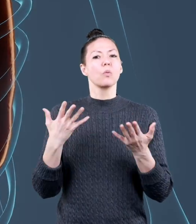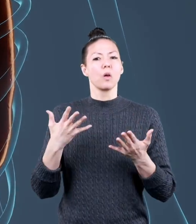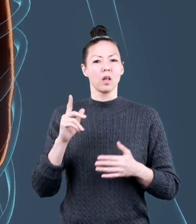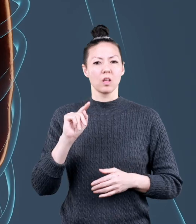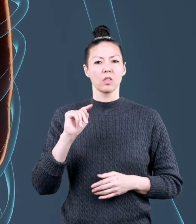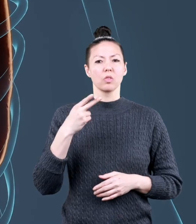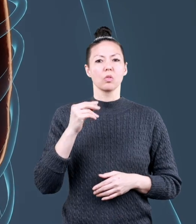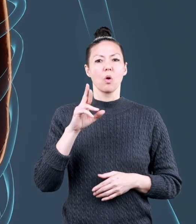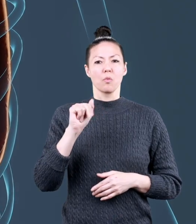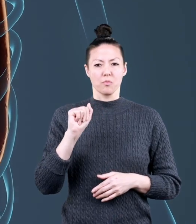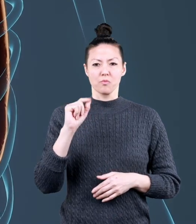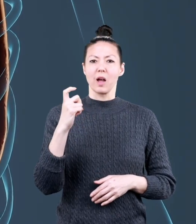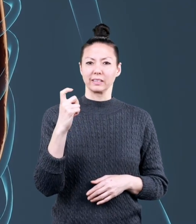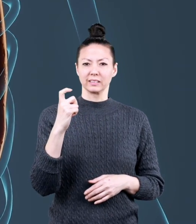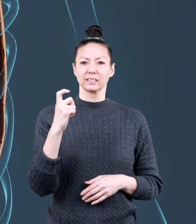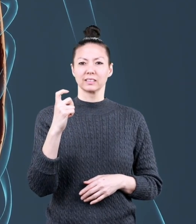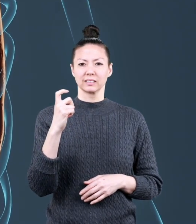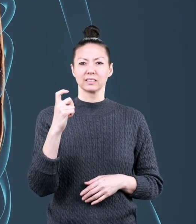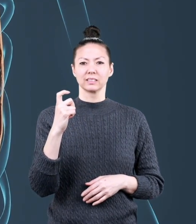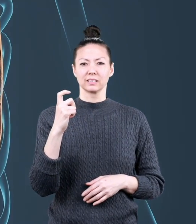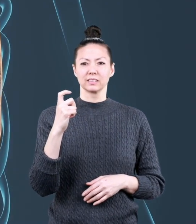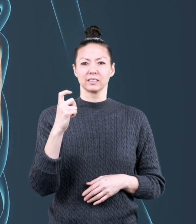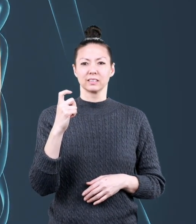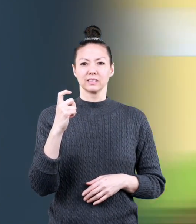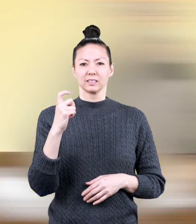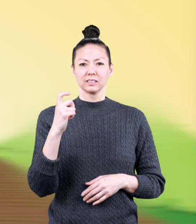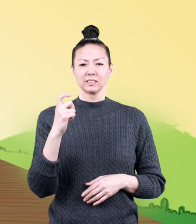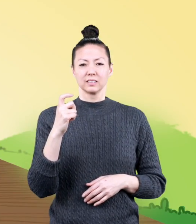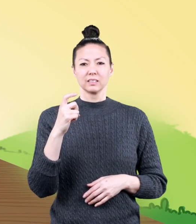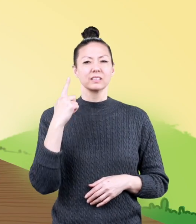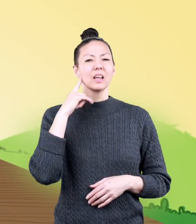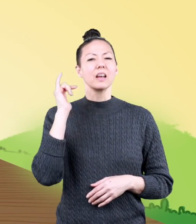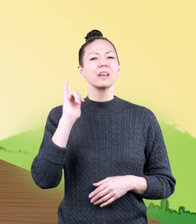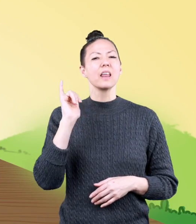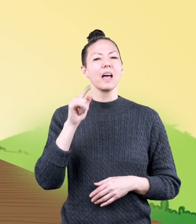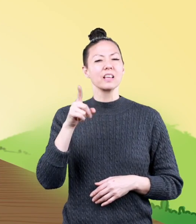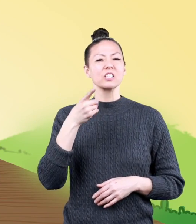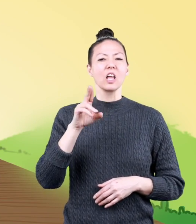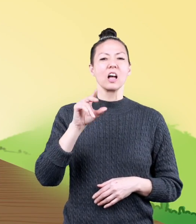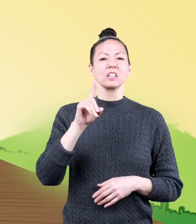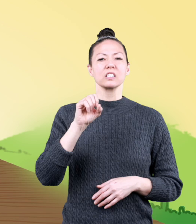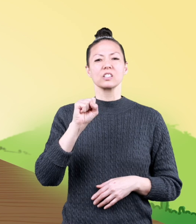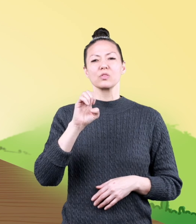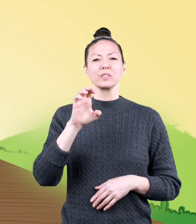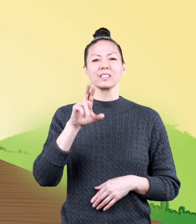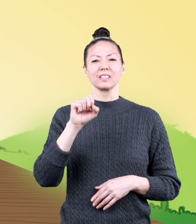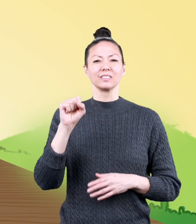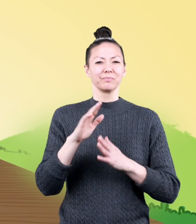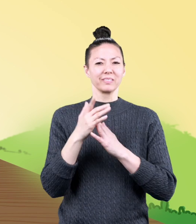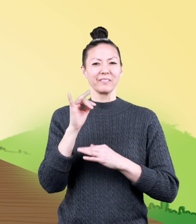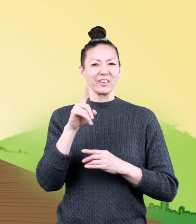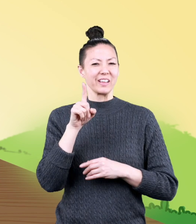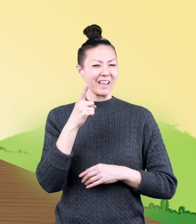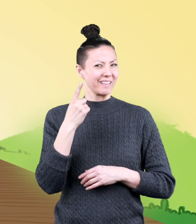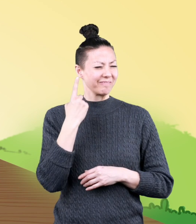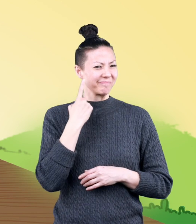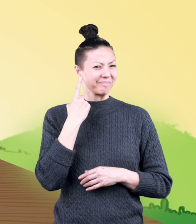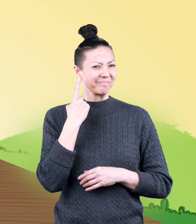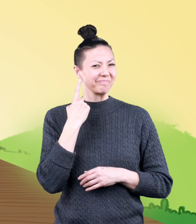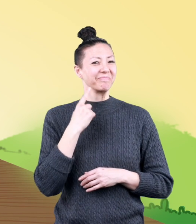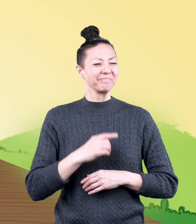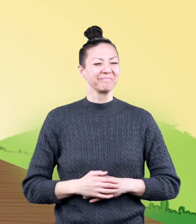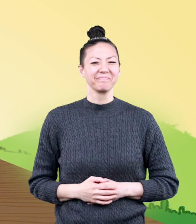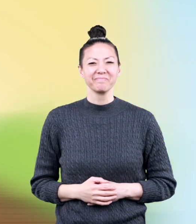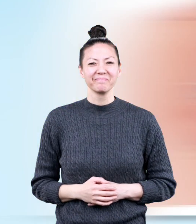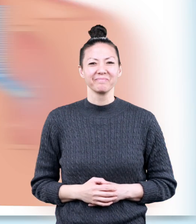which is also called the thorax. Sounds kind of like a Dr. Seuss character if you ask